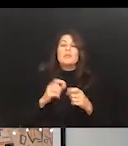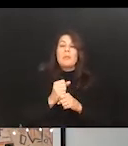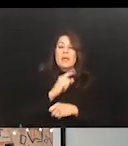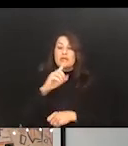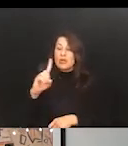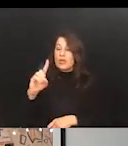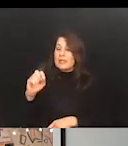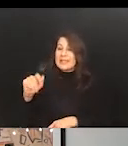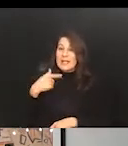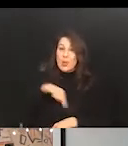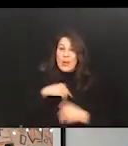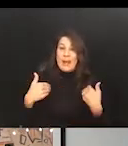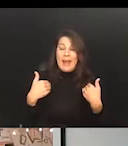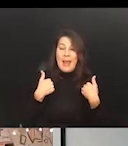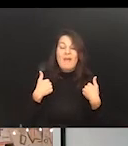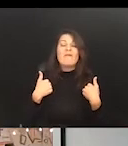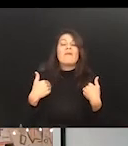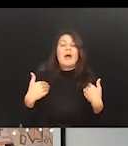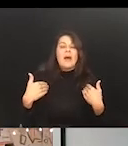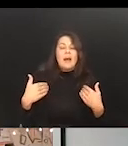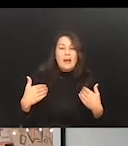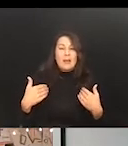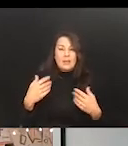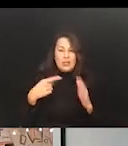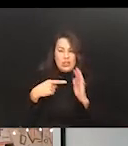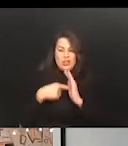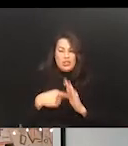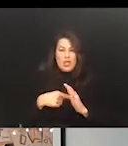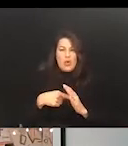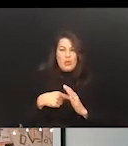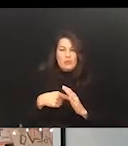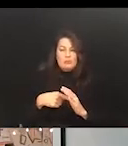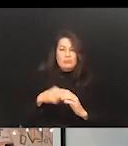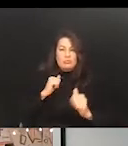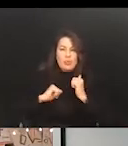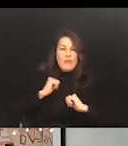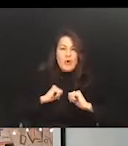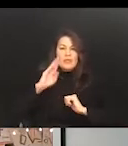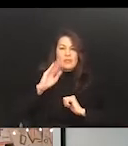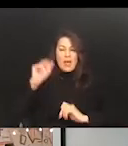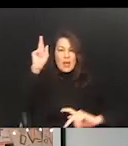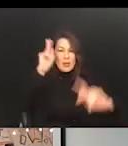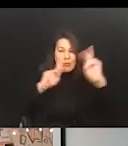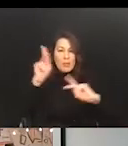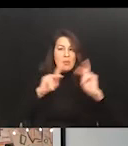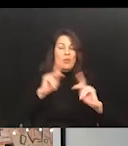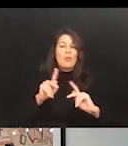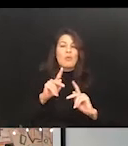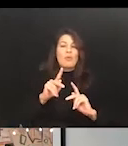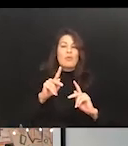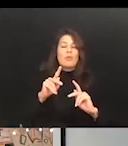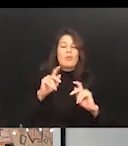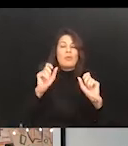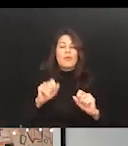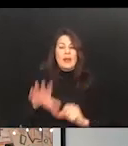show robust performance by people with disabilities in various kinds of jobs could find its way into some of the data sets used